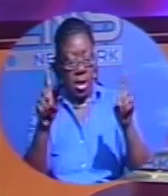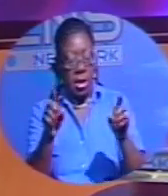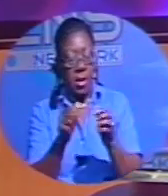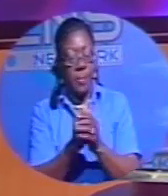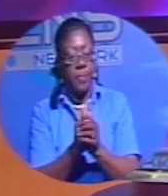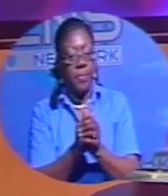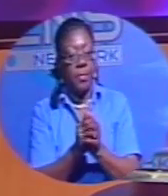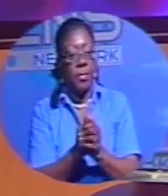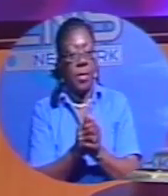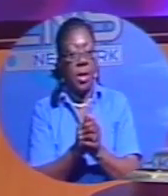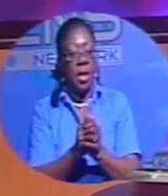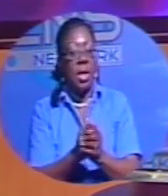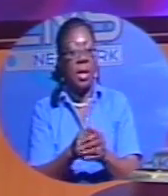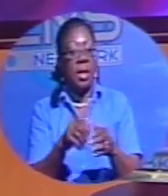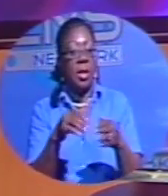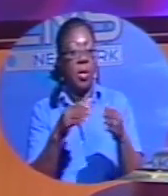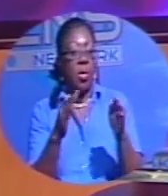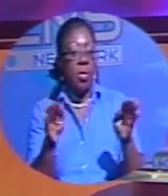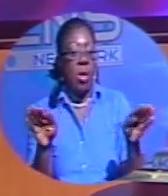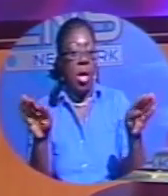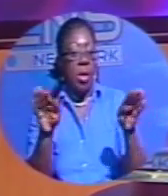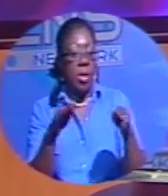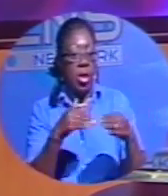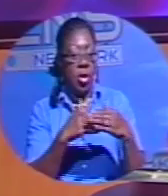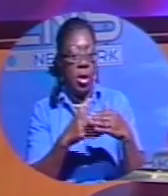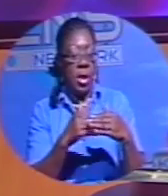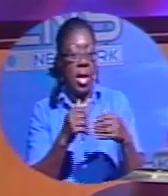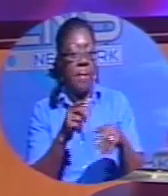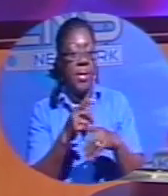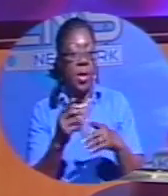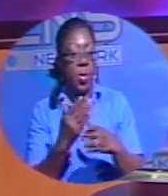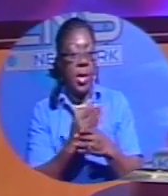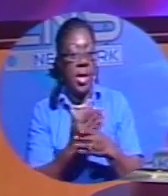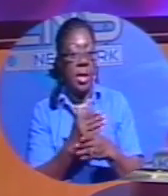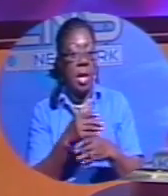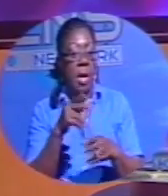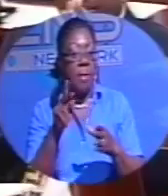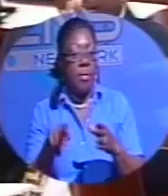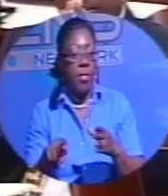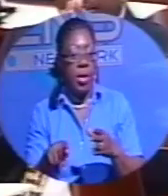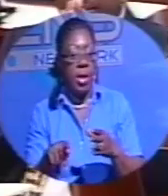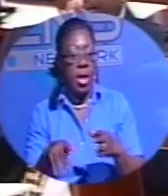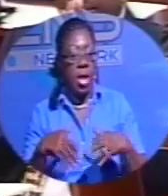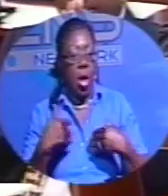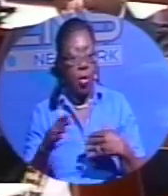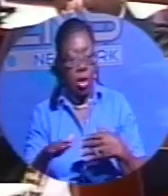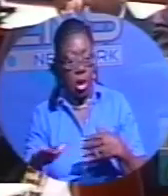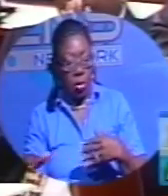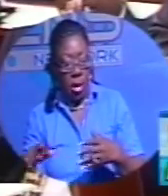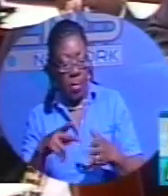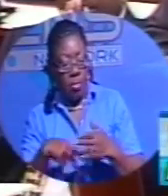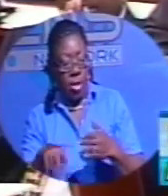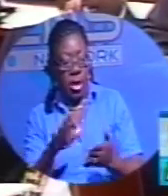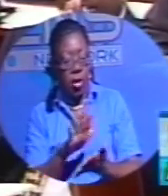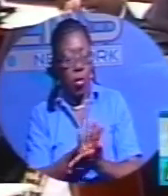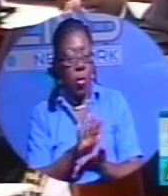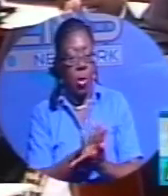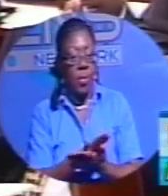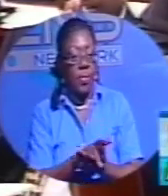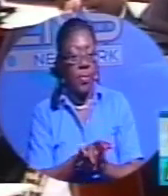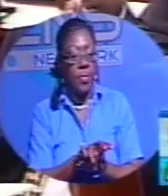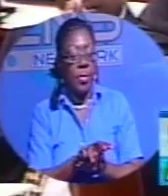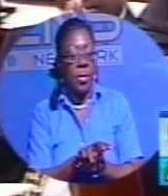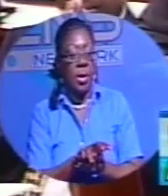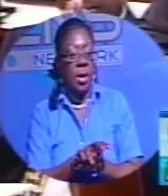between preschoolers and the low graduation rate. The majority of beneficiaries will be required to